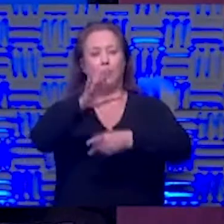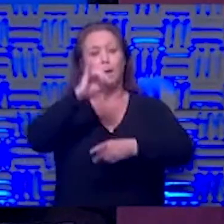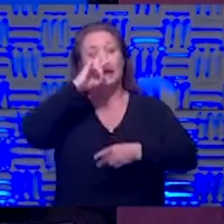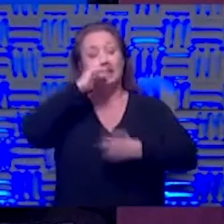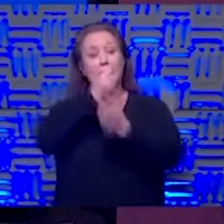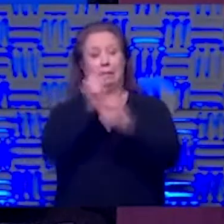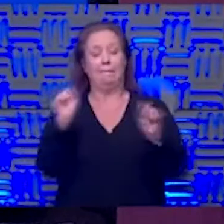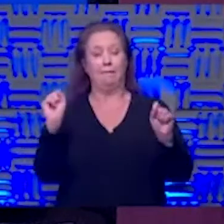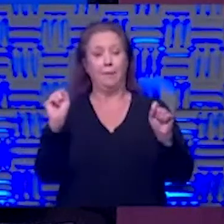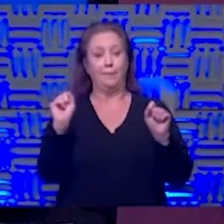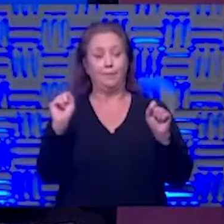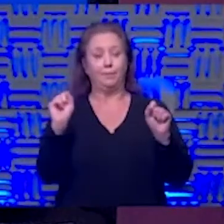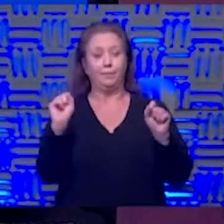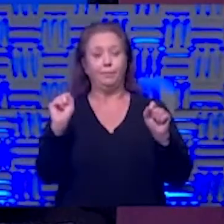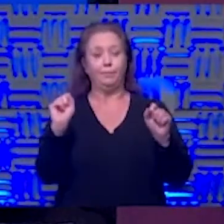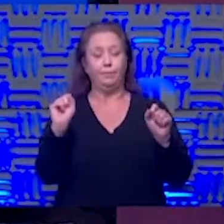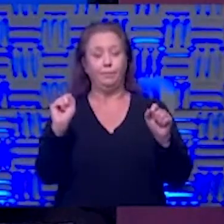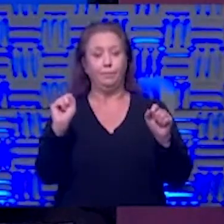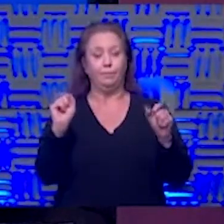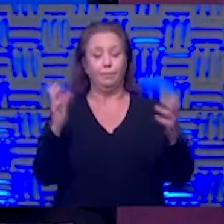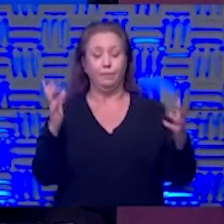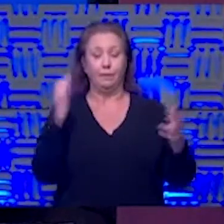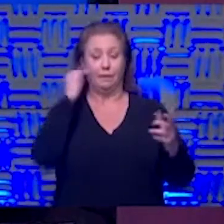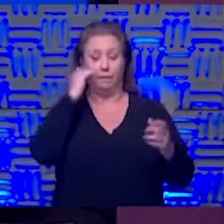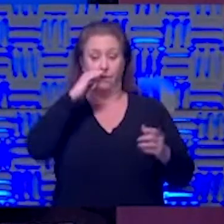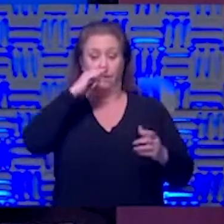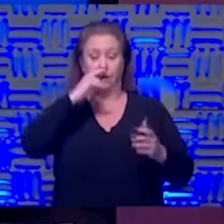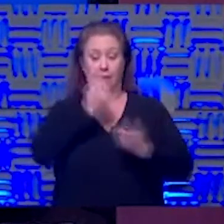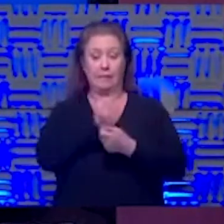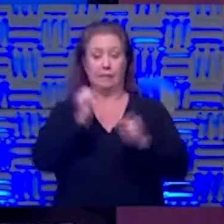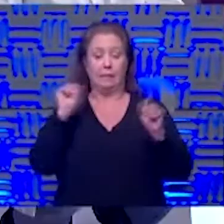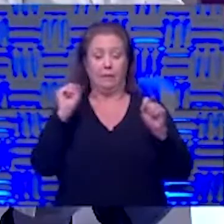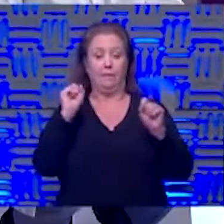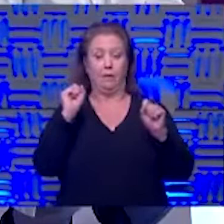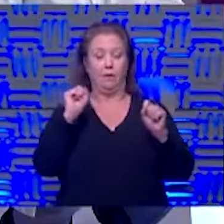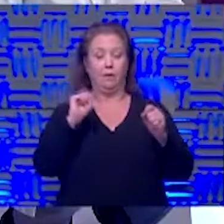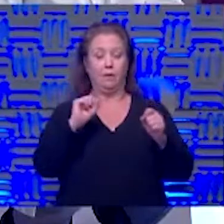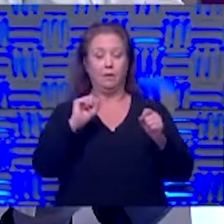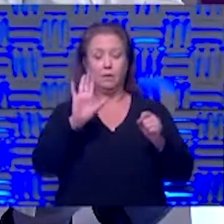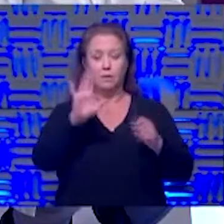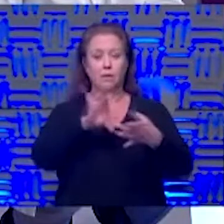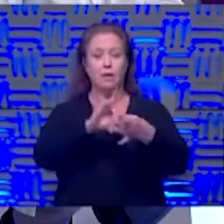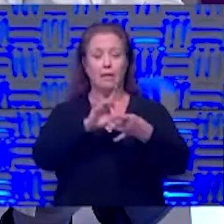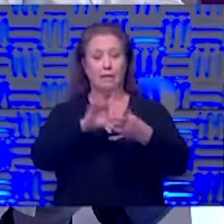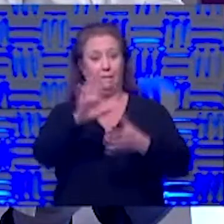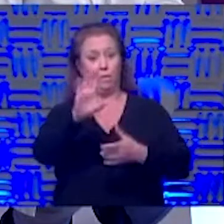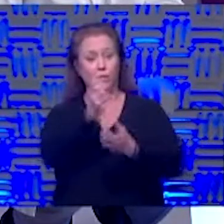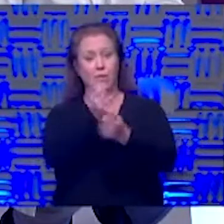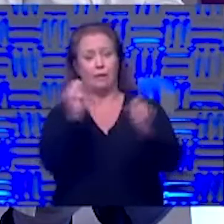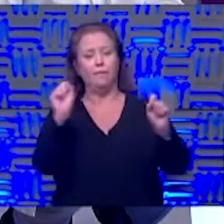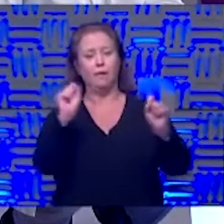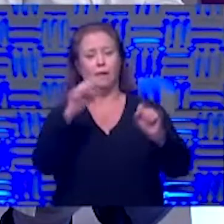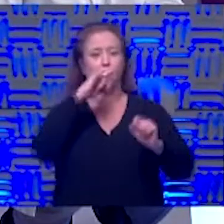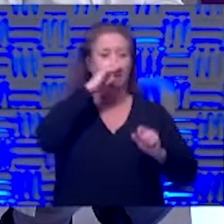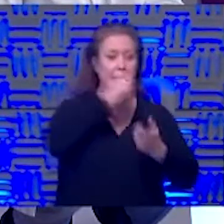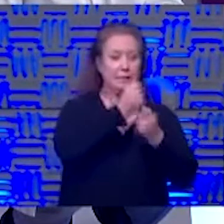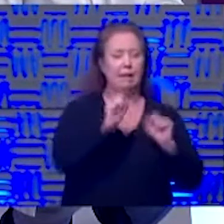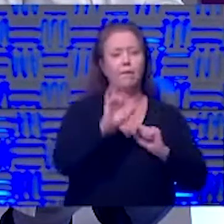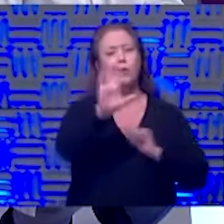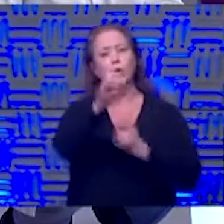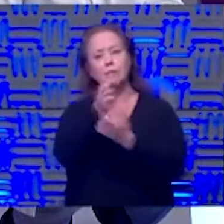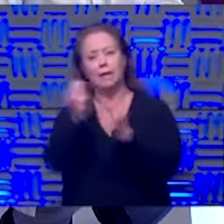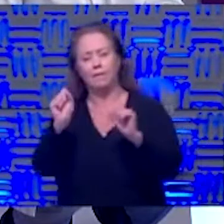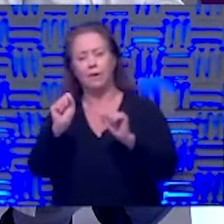around you because whether or not those kids stay safe is going to have something to do with how safe you are so those are two different answers right